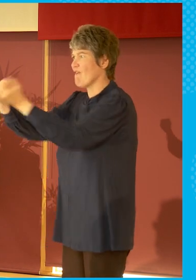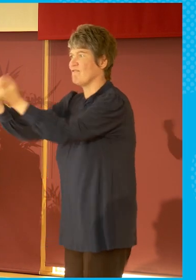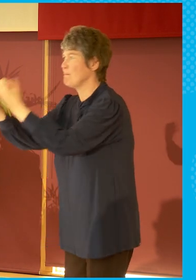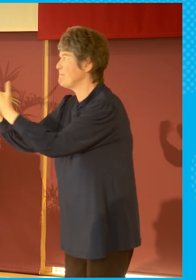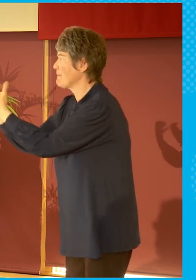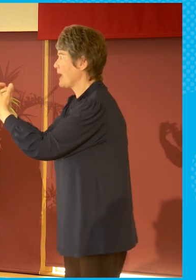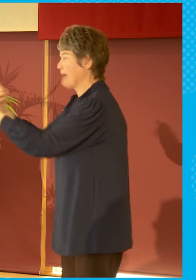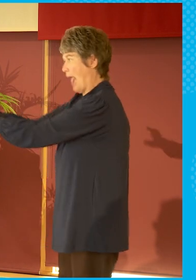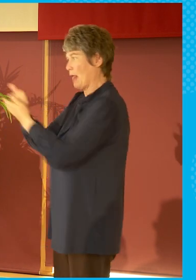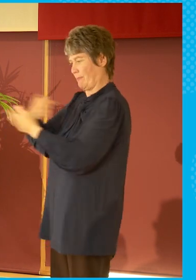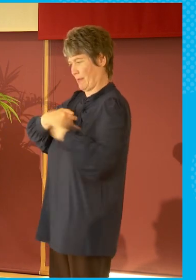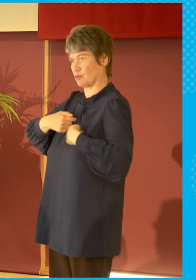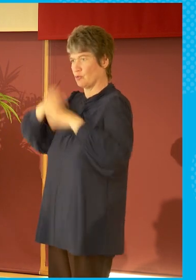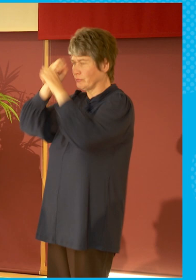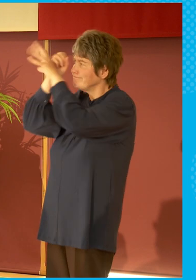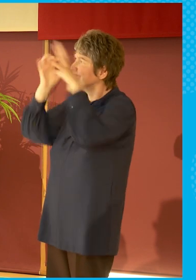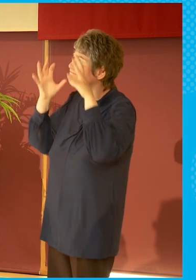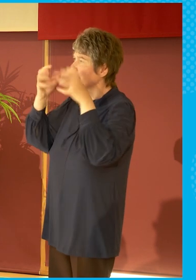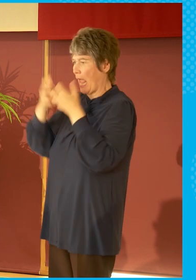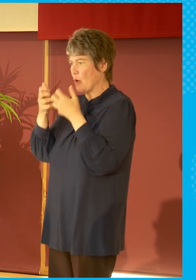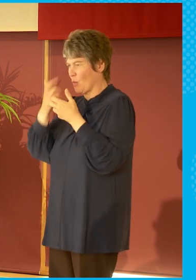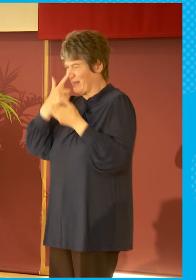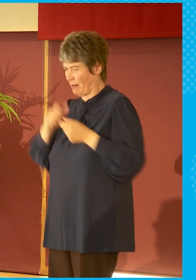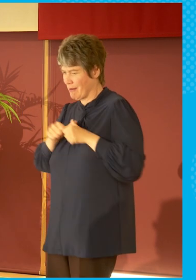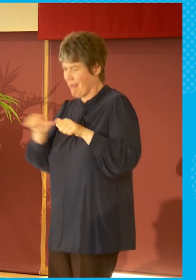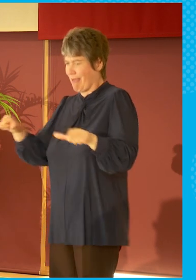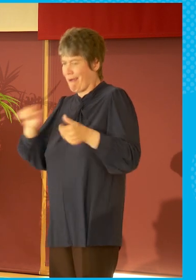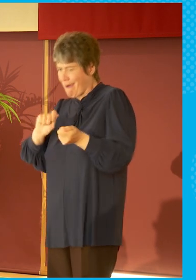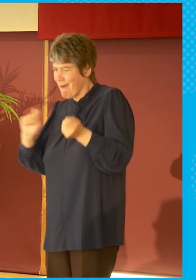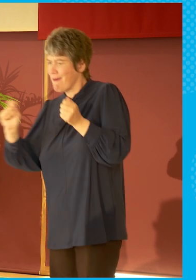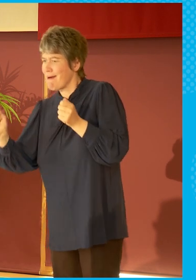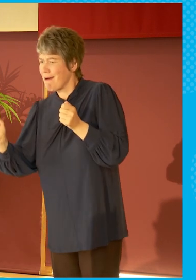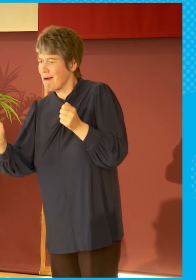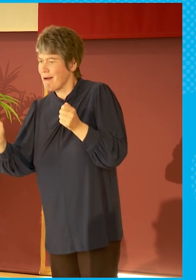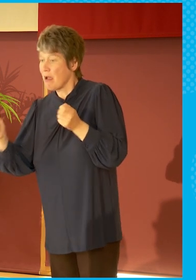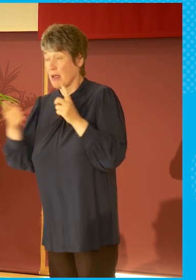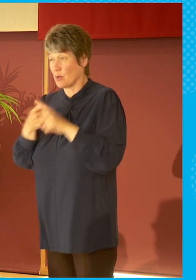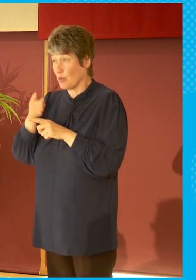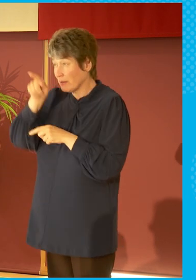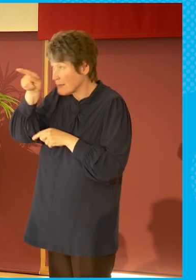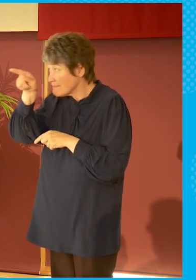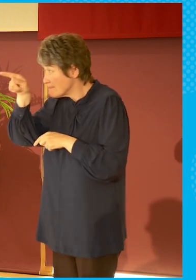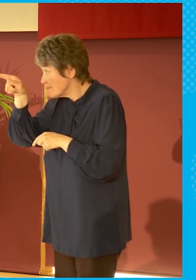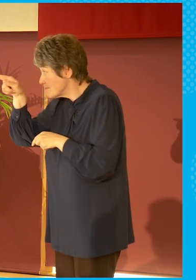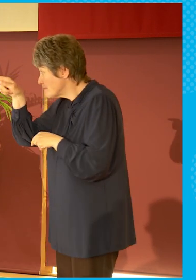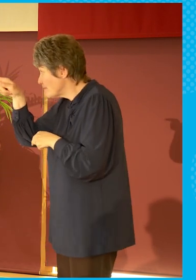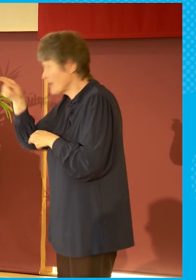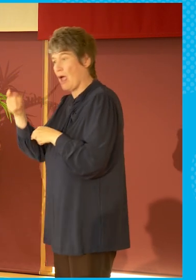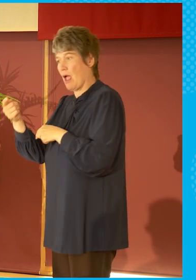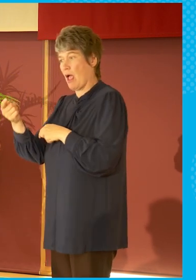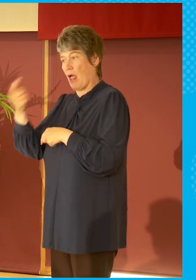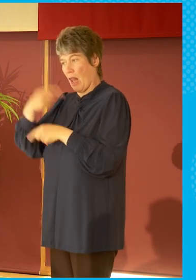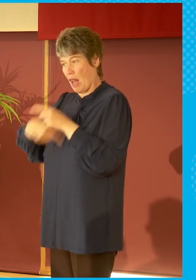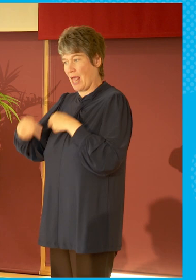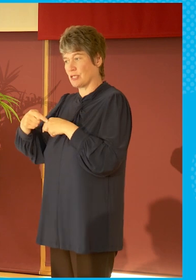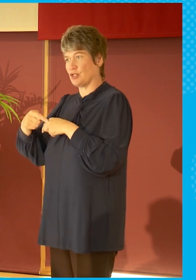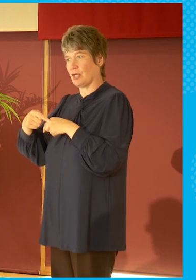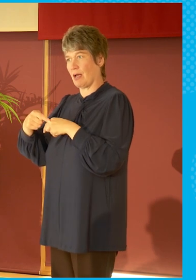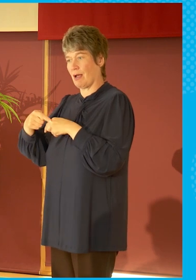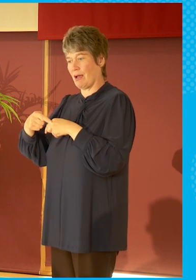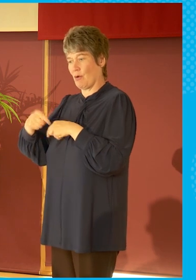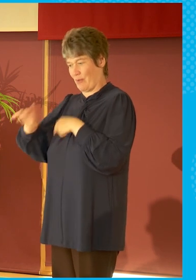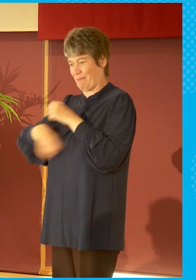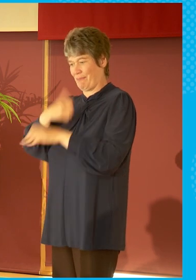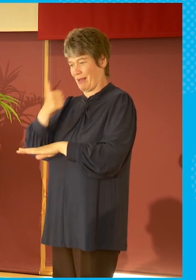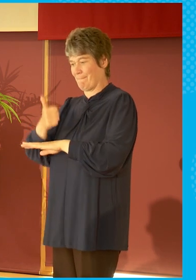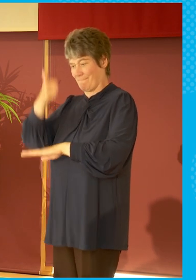monitored it. We literally counted our contributors. And last year, we met 50-50. And that